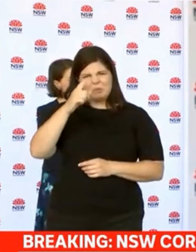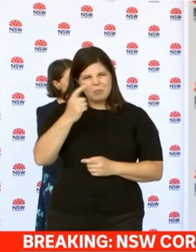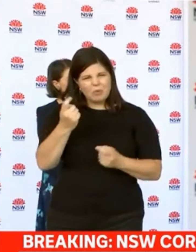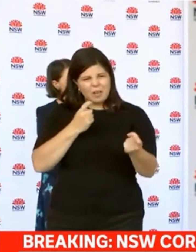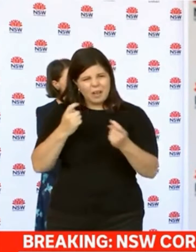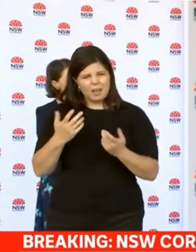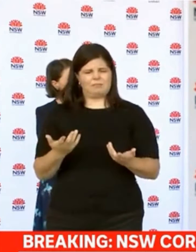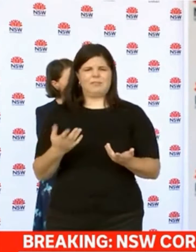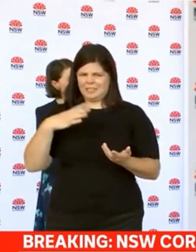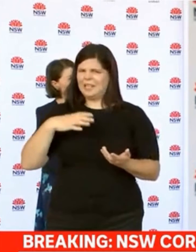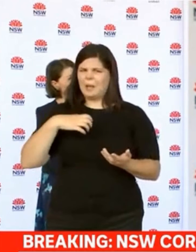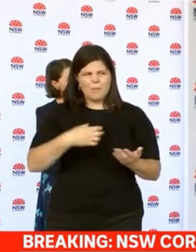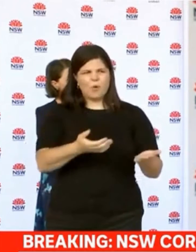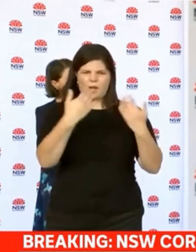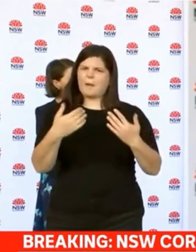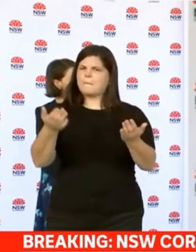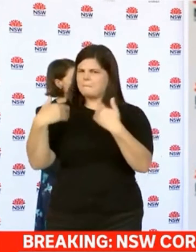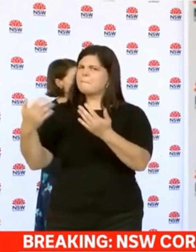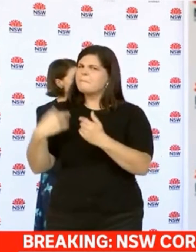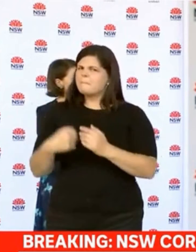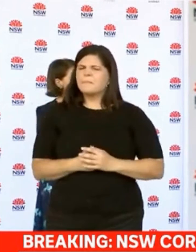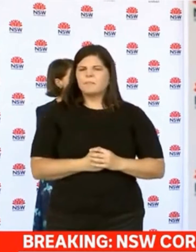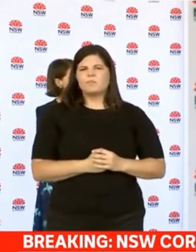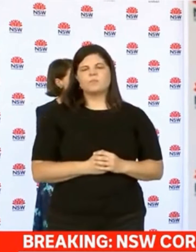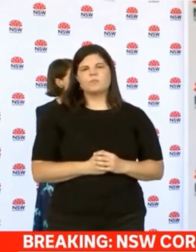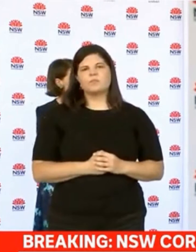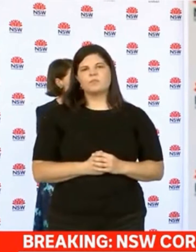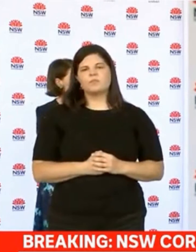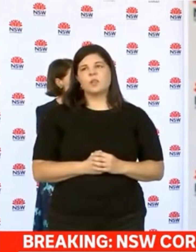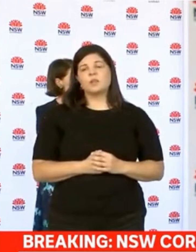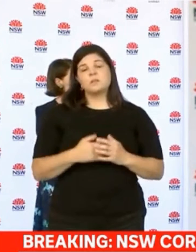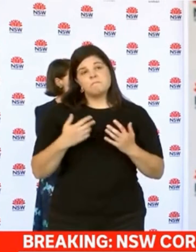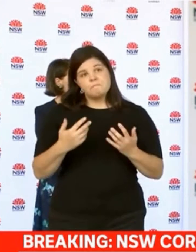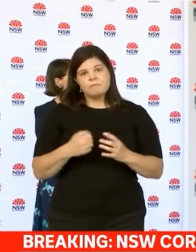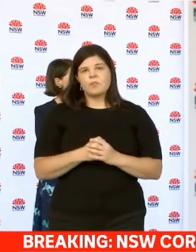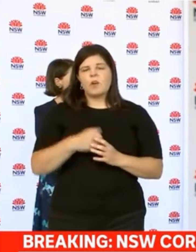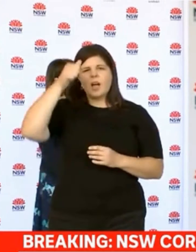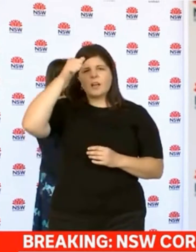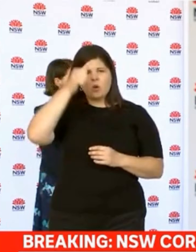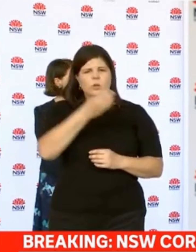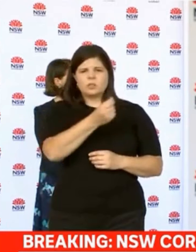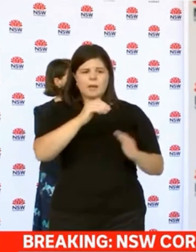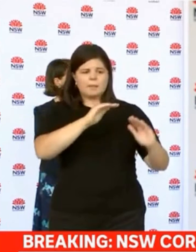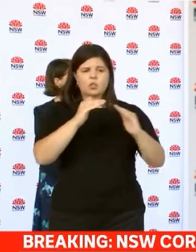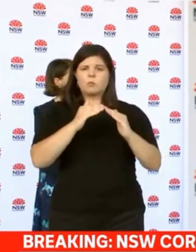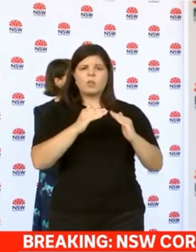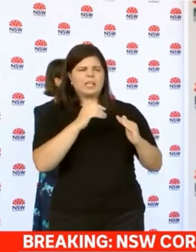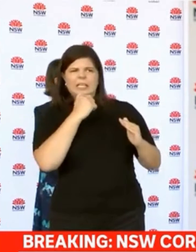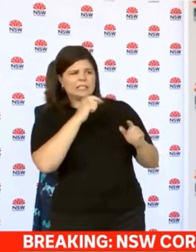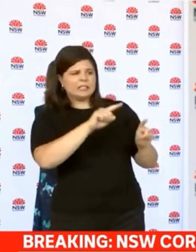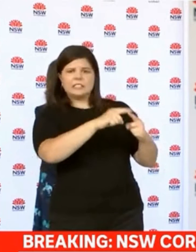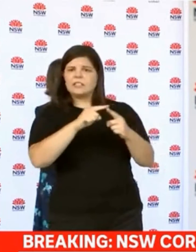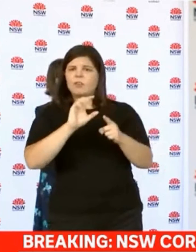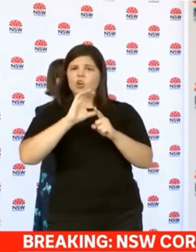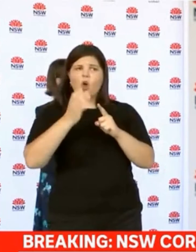in terms of getting numbers of people out for testing. I understand particularly in our multicultural community that some